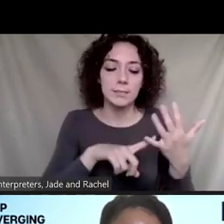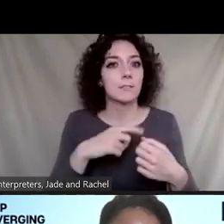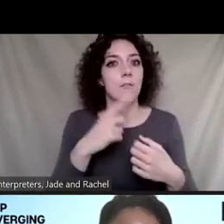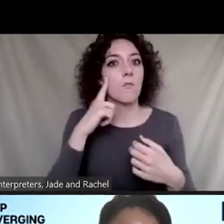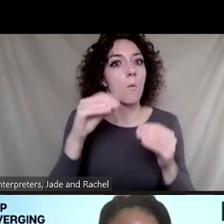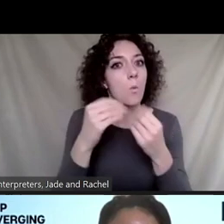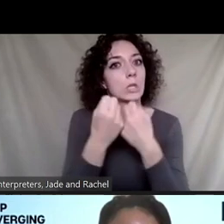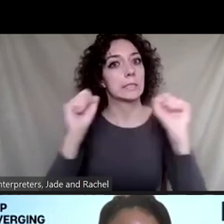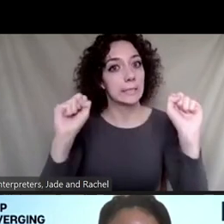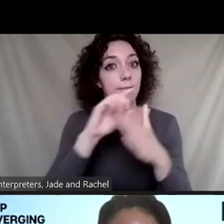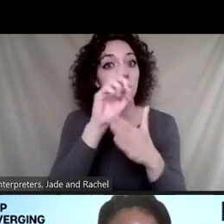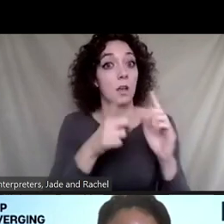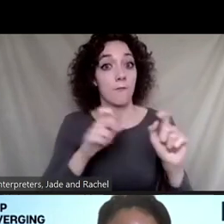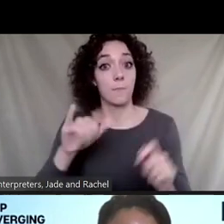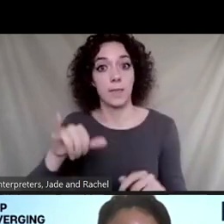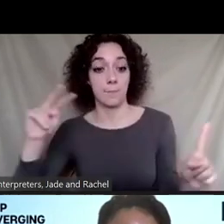toxicity perspective.